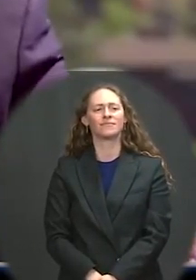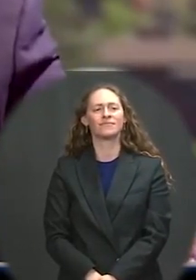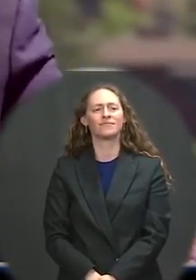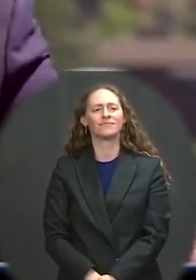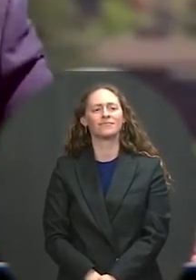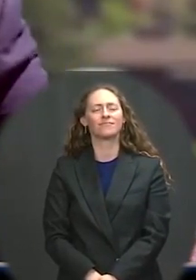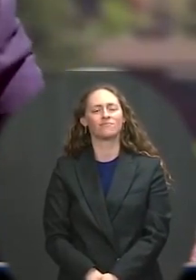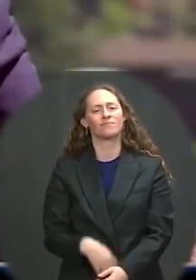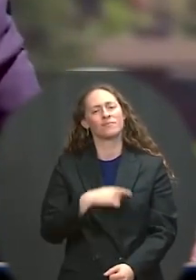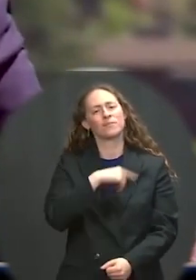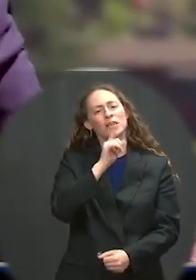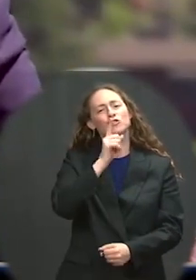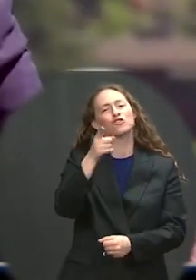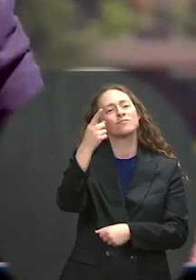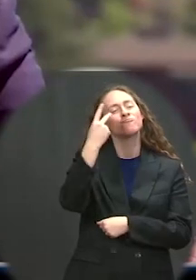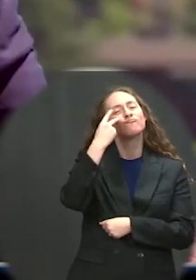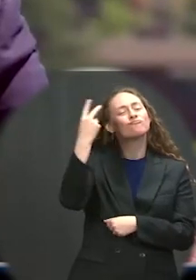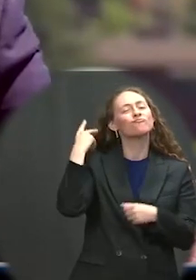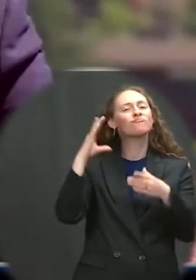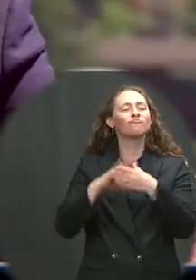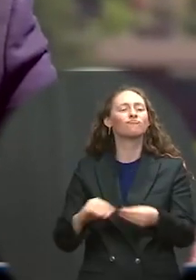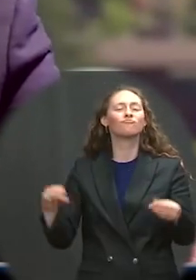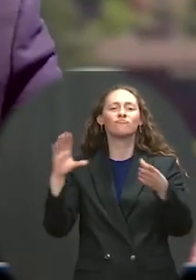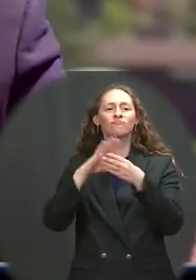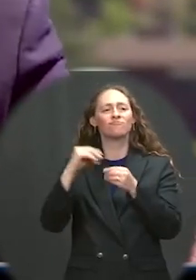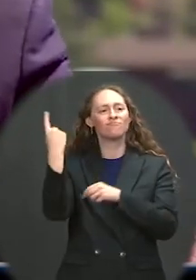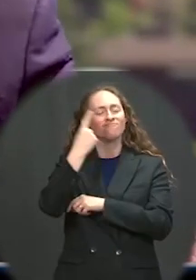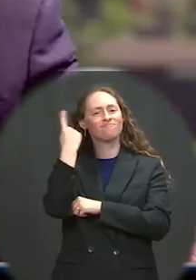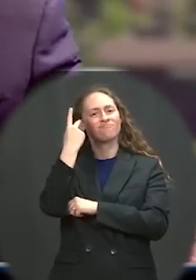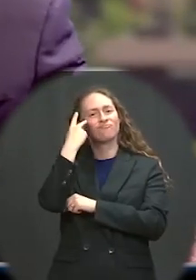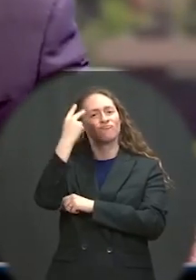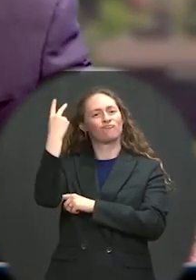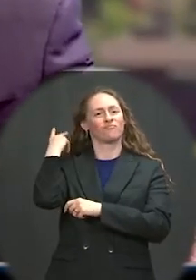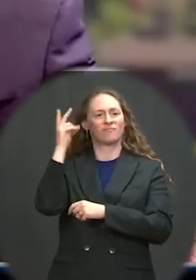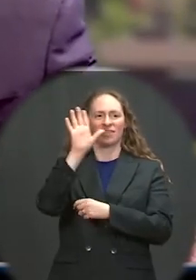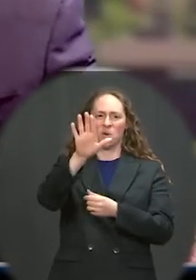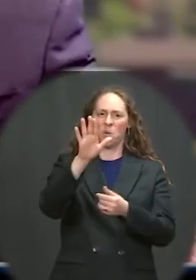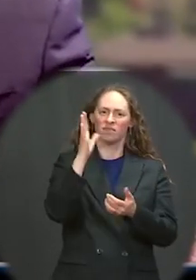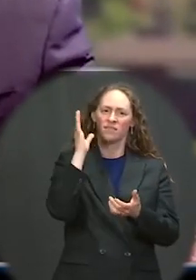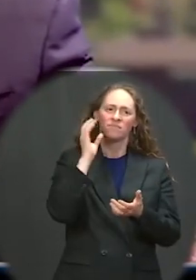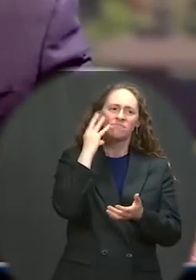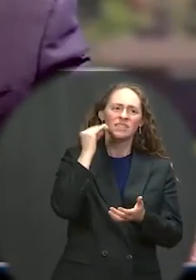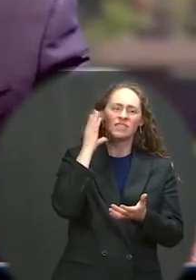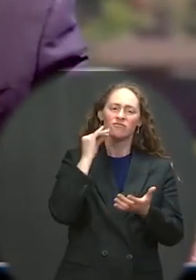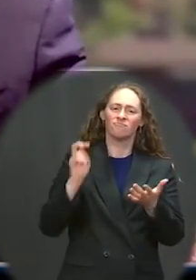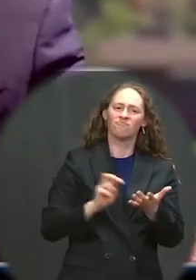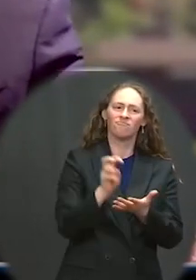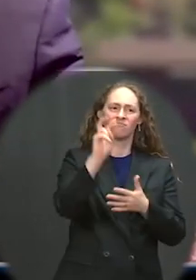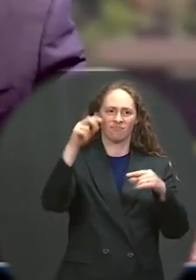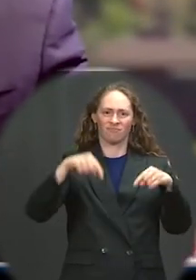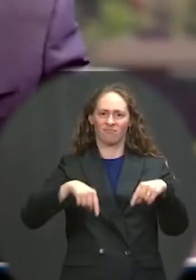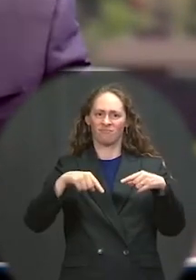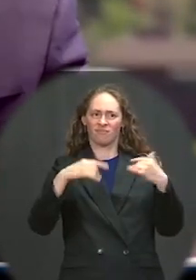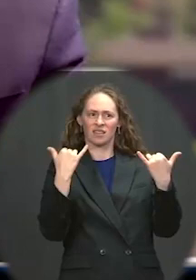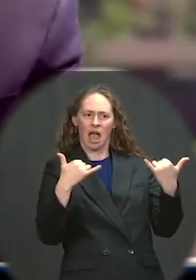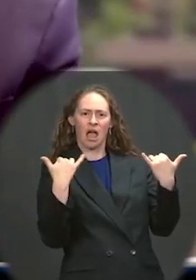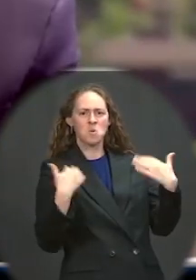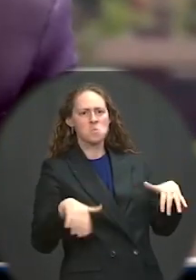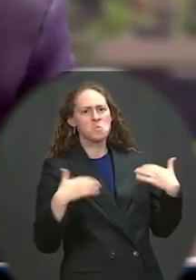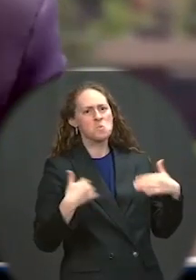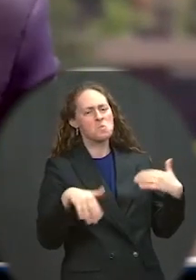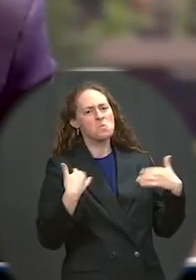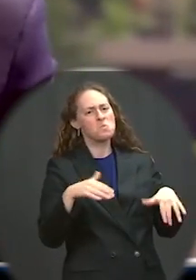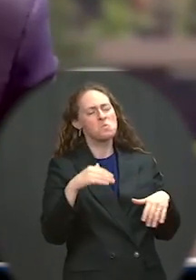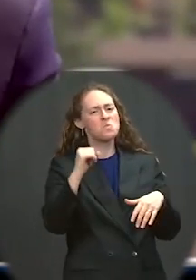hard nucleus around the Navy forms in times of war. You are quite — you're a really dull